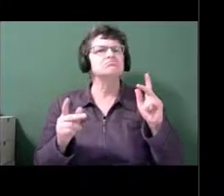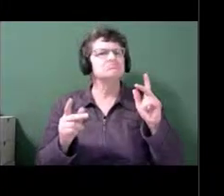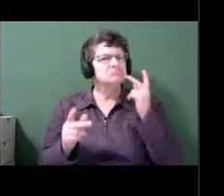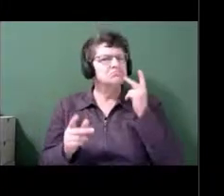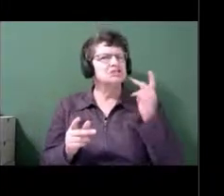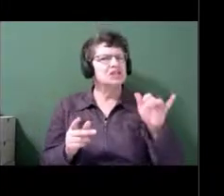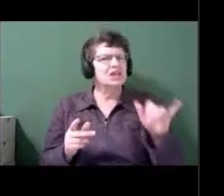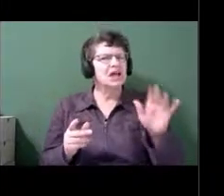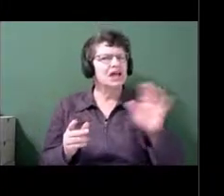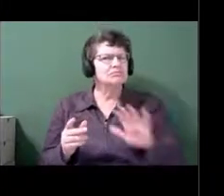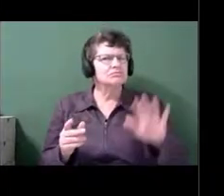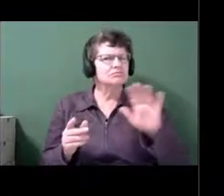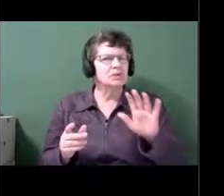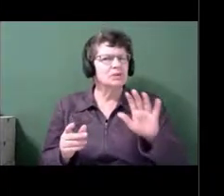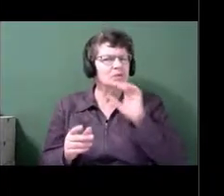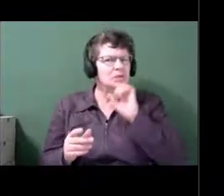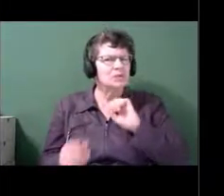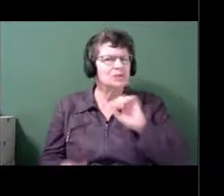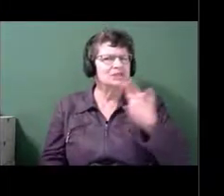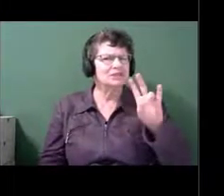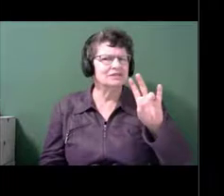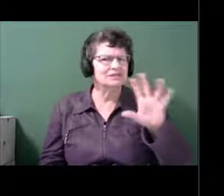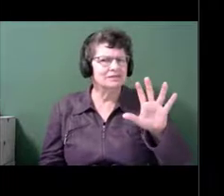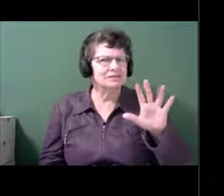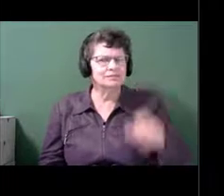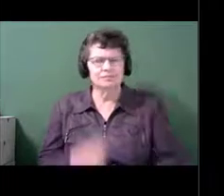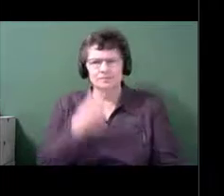the vision data. So you can click away. Okay.